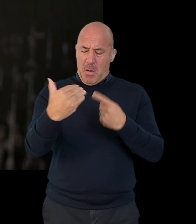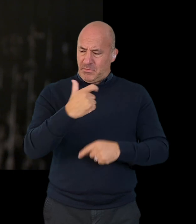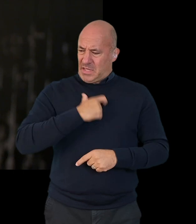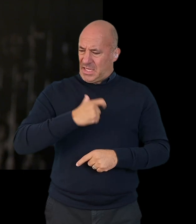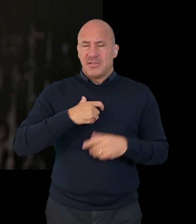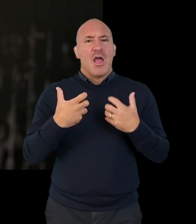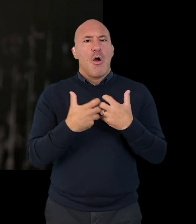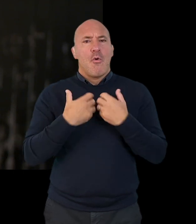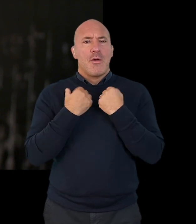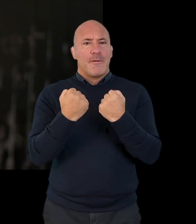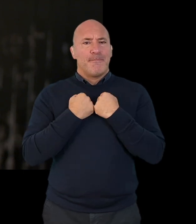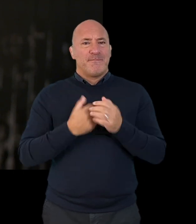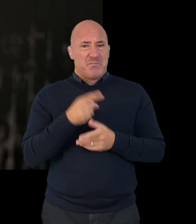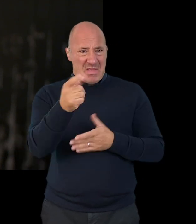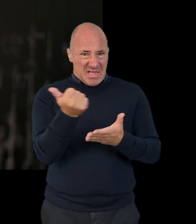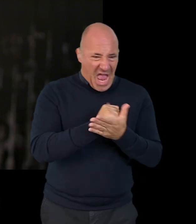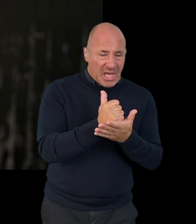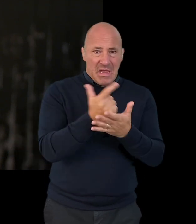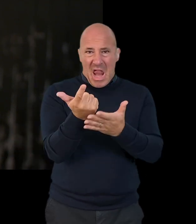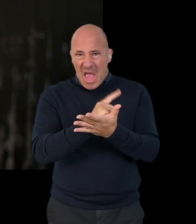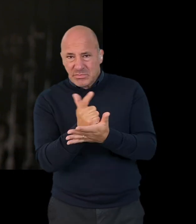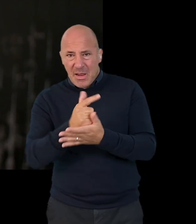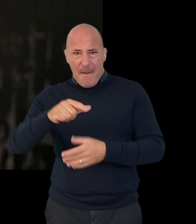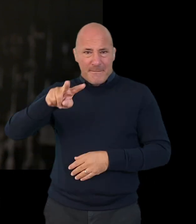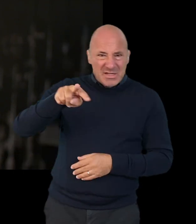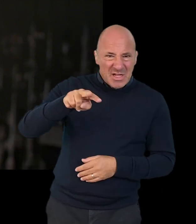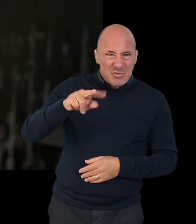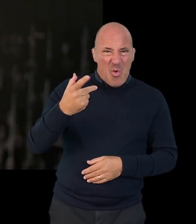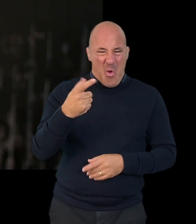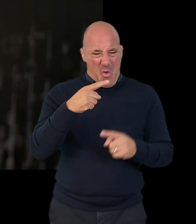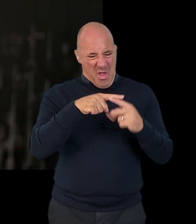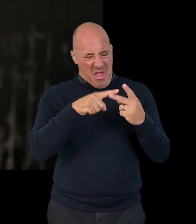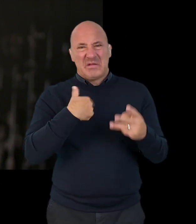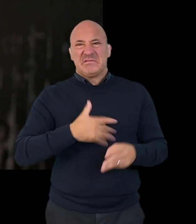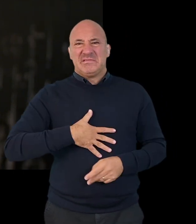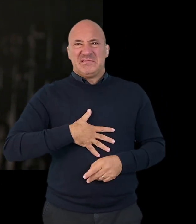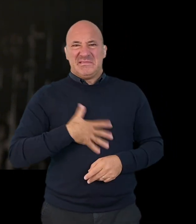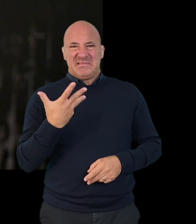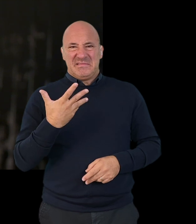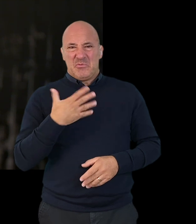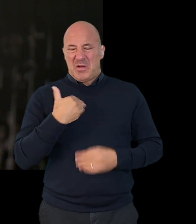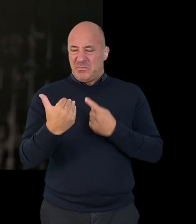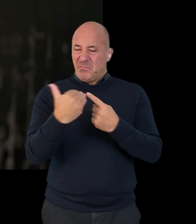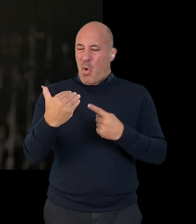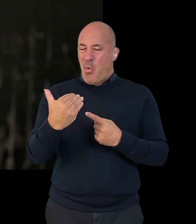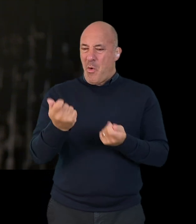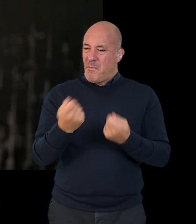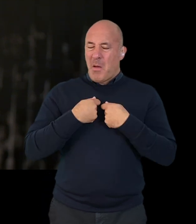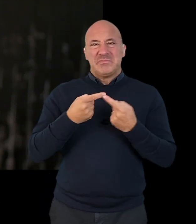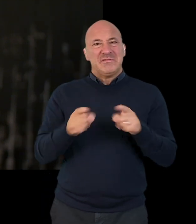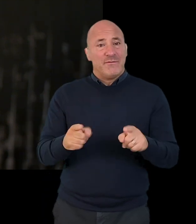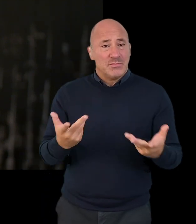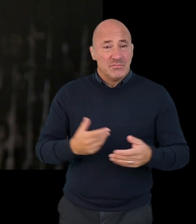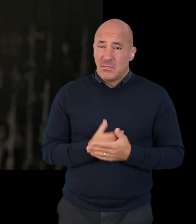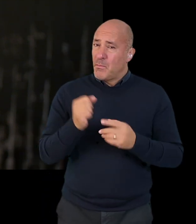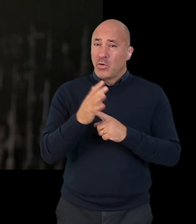how do you identify yourself? Are you gay, lesbian, bisexual, or you do not like any of these labels? You want to be identified in a